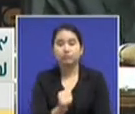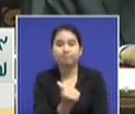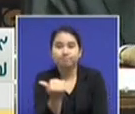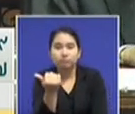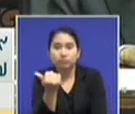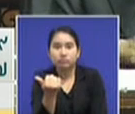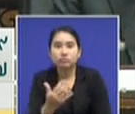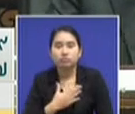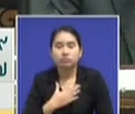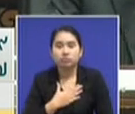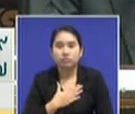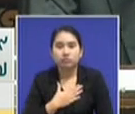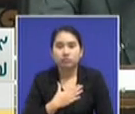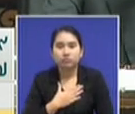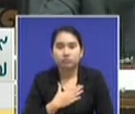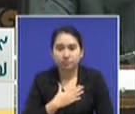join the government.